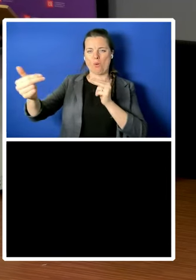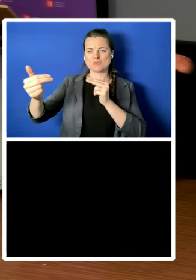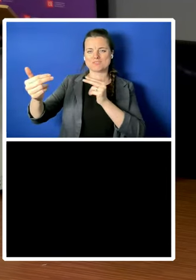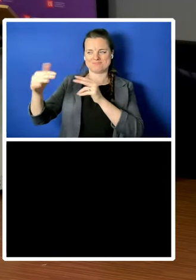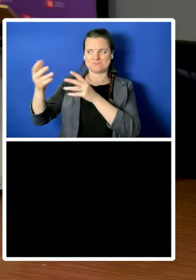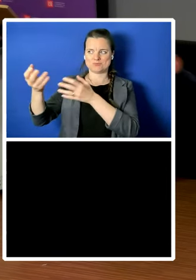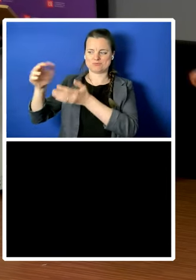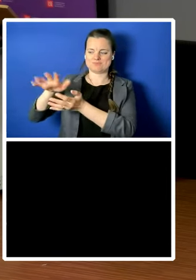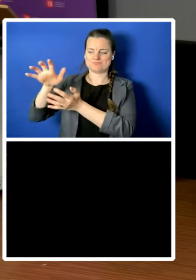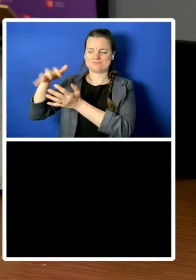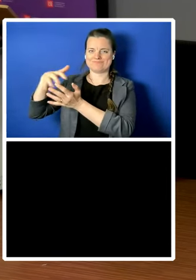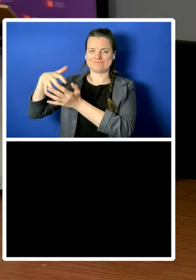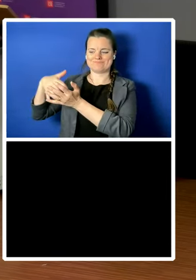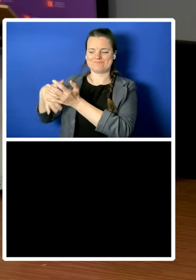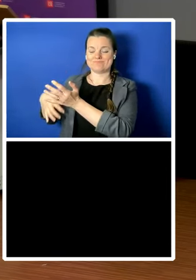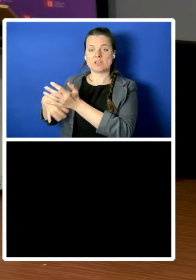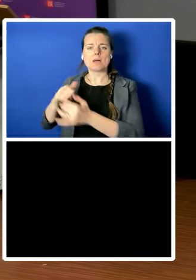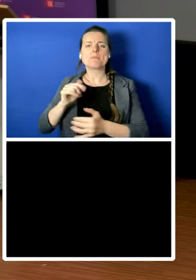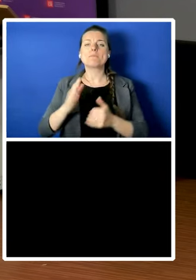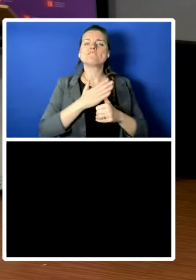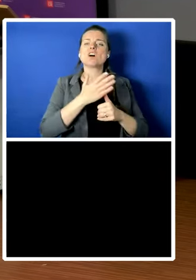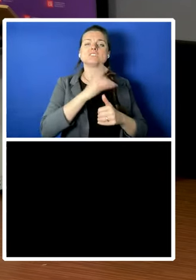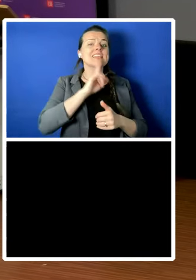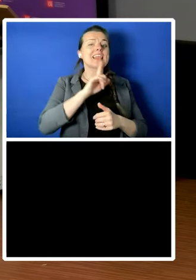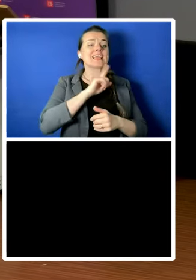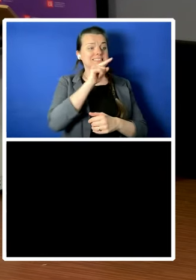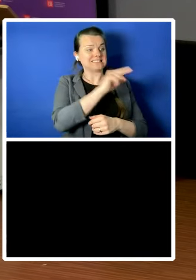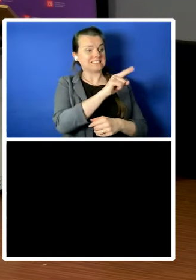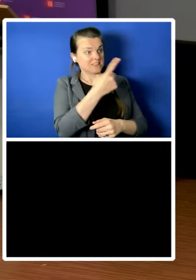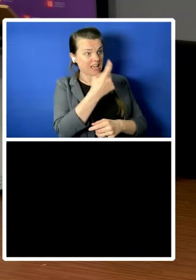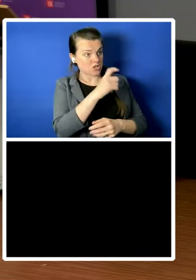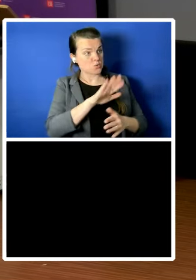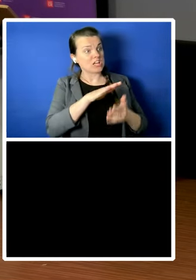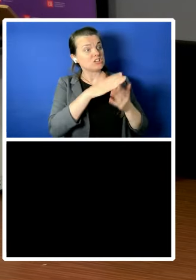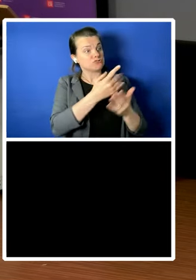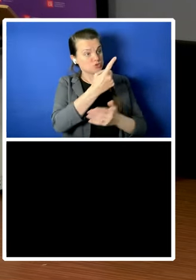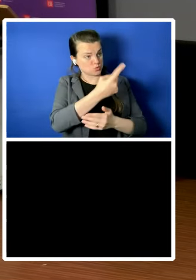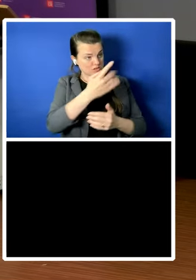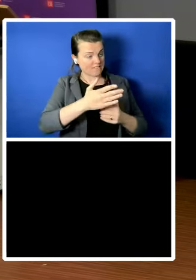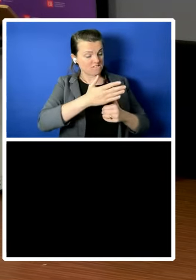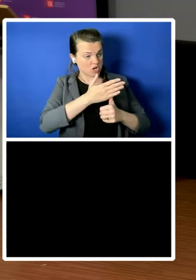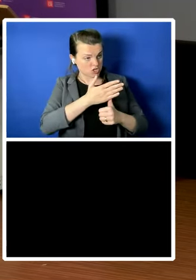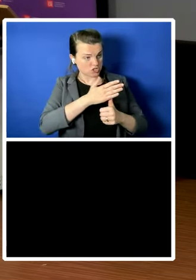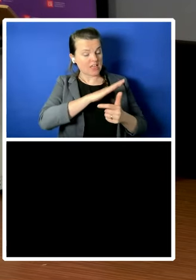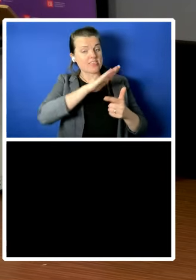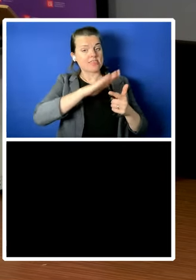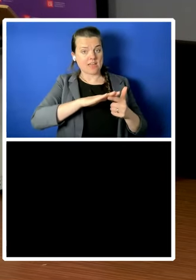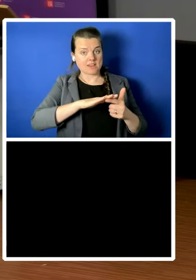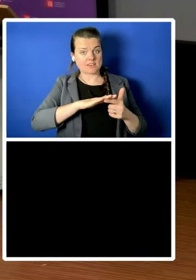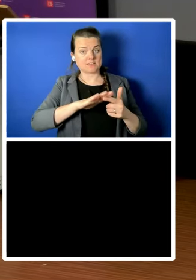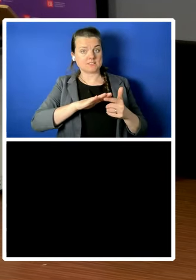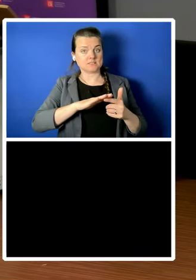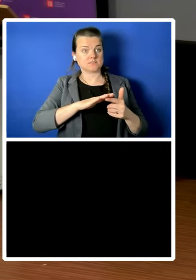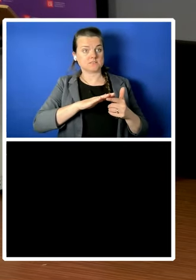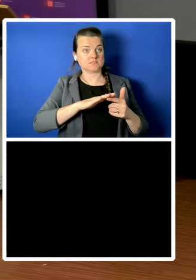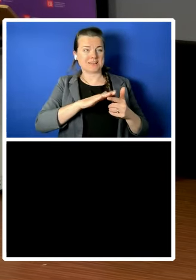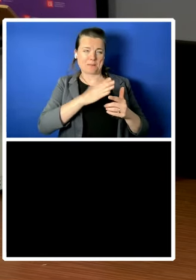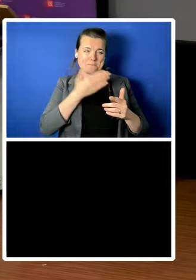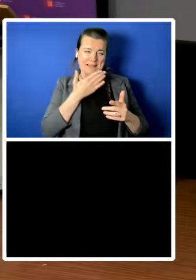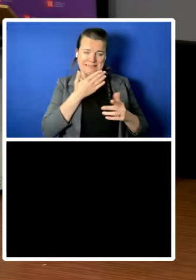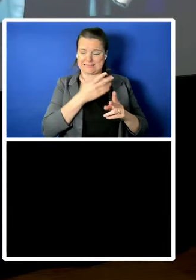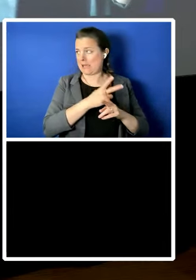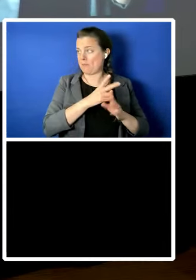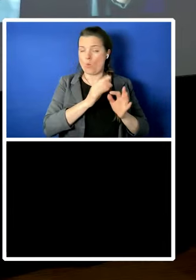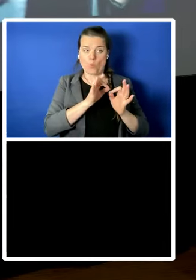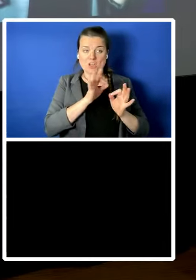maybe that lady over there would you mind introducing yourself and keeping your question brief please thank you yeah thank